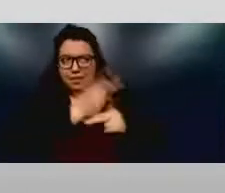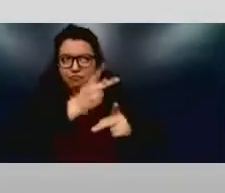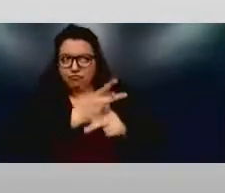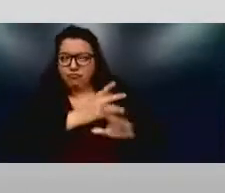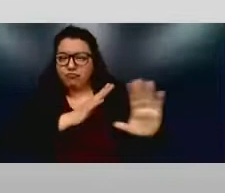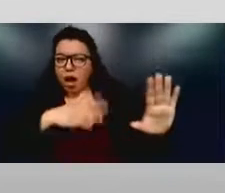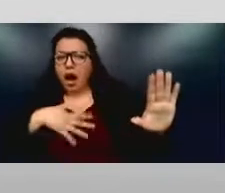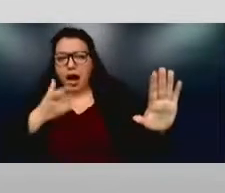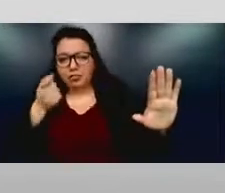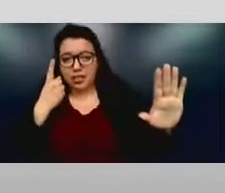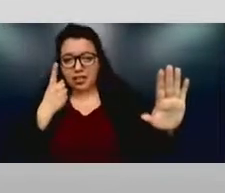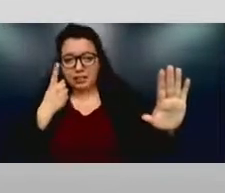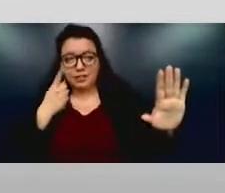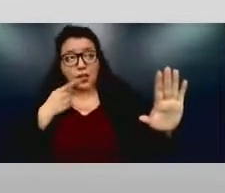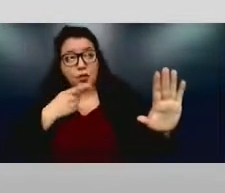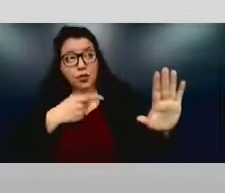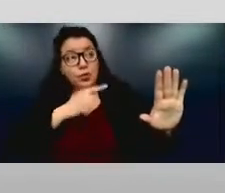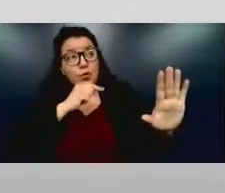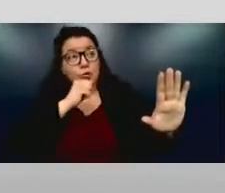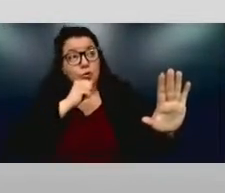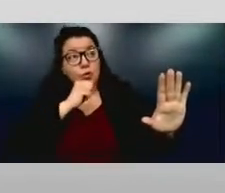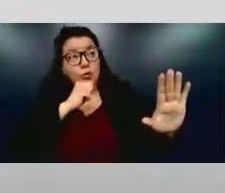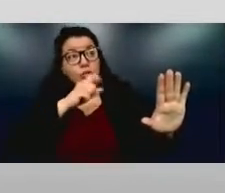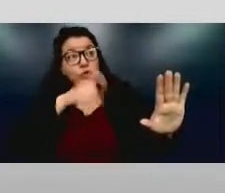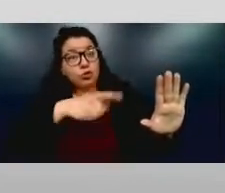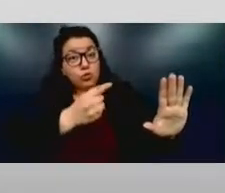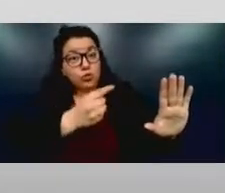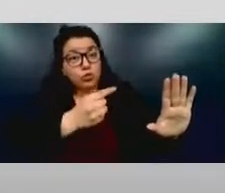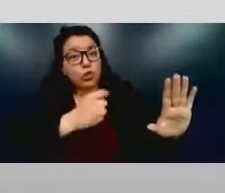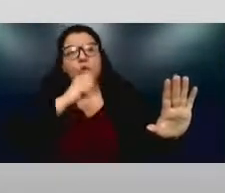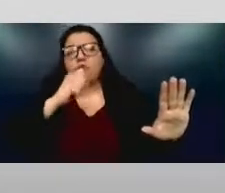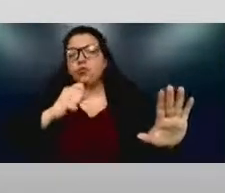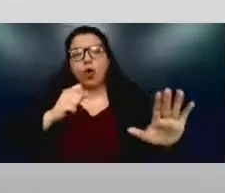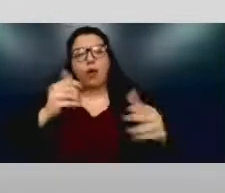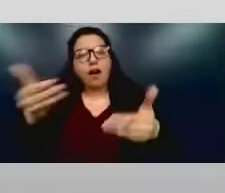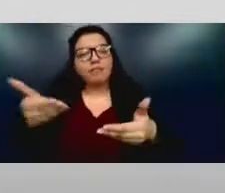What you should do is not admit students with disabilities since you're not prepared to take care of them.